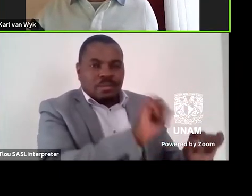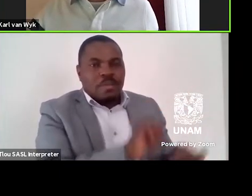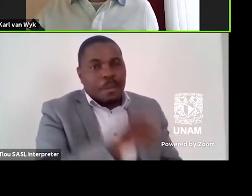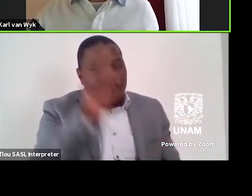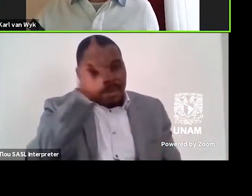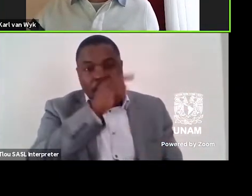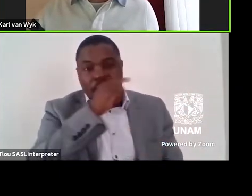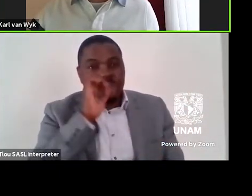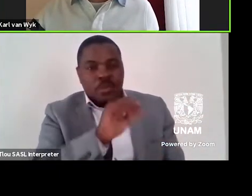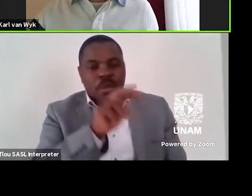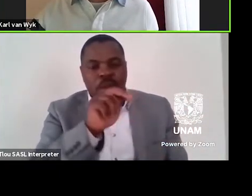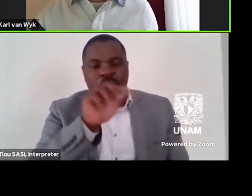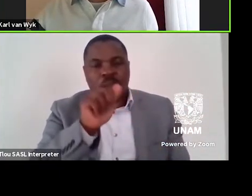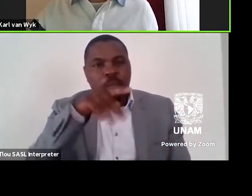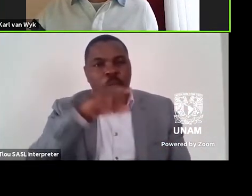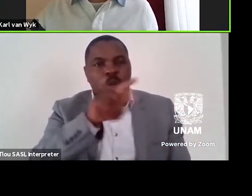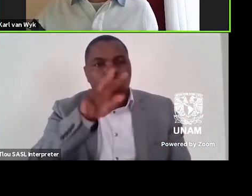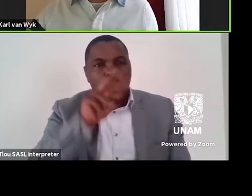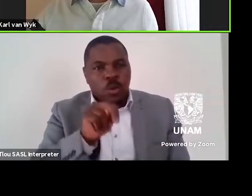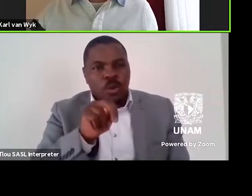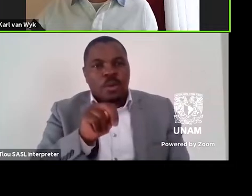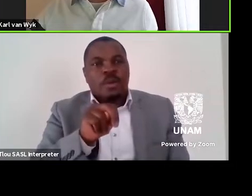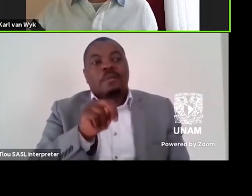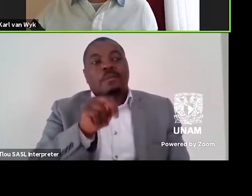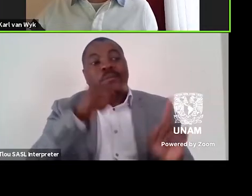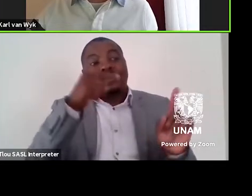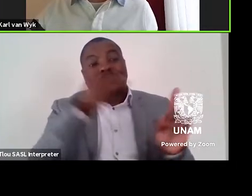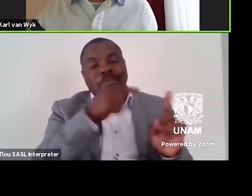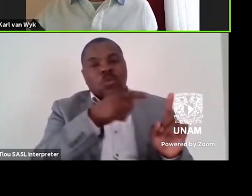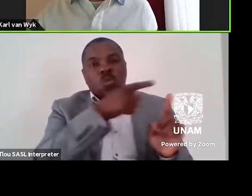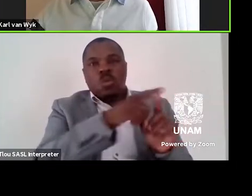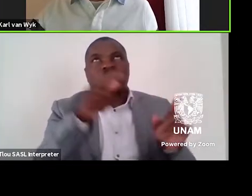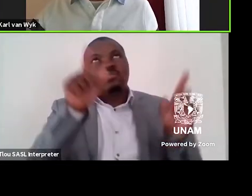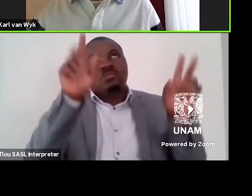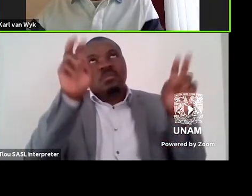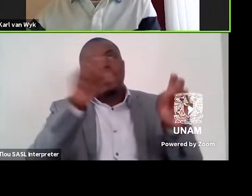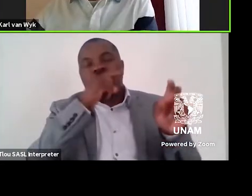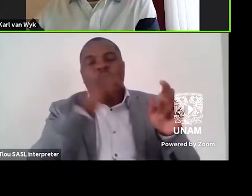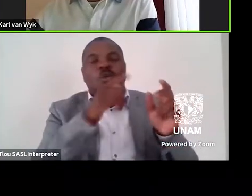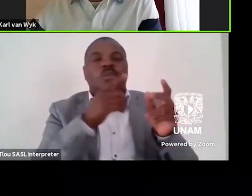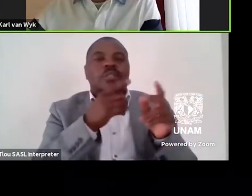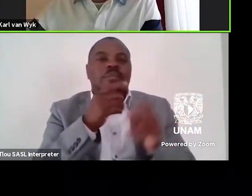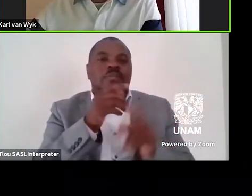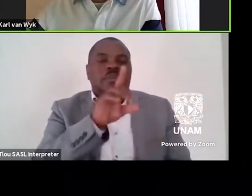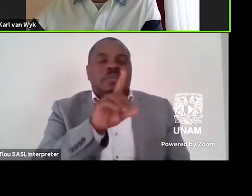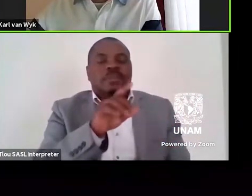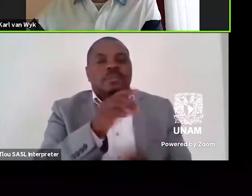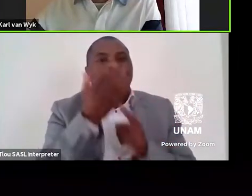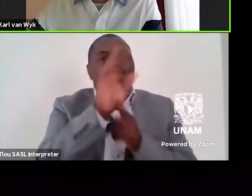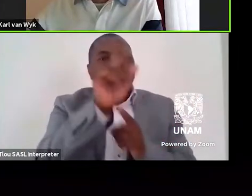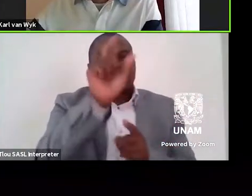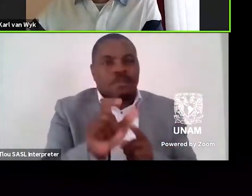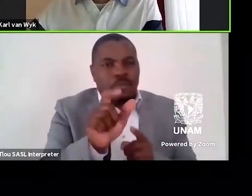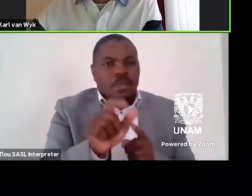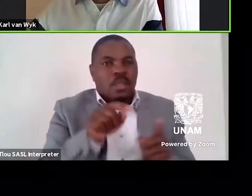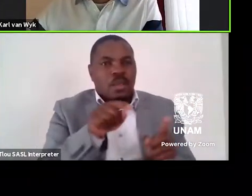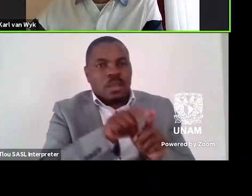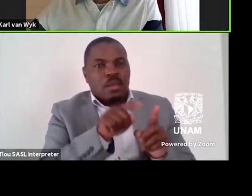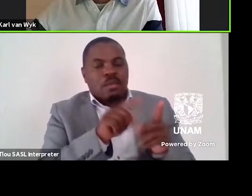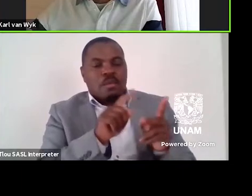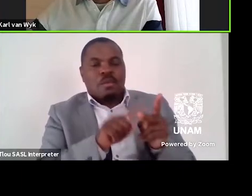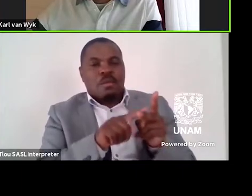Napoleon Leccitzi, but he is known as the demonstrator. He is also political and intent on black liberation.